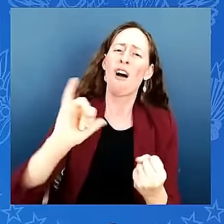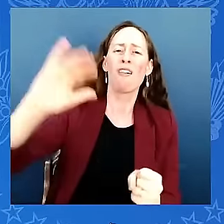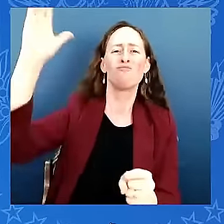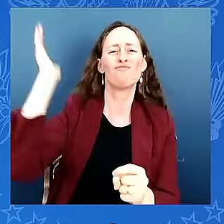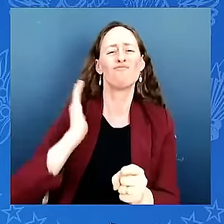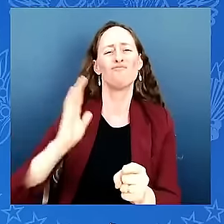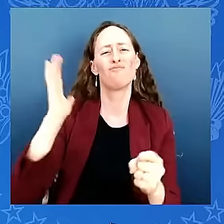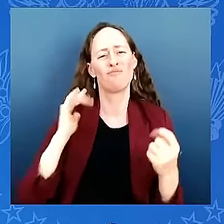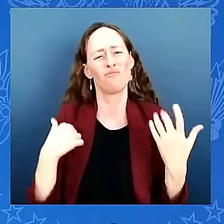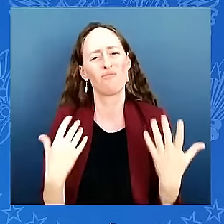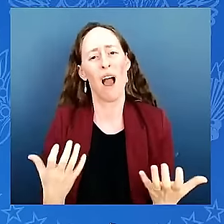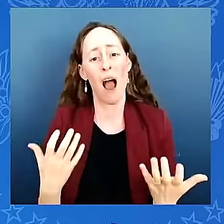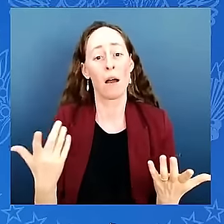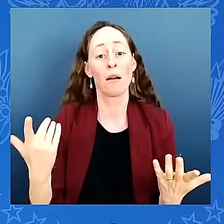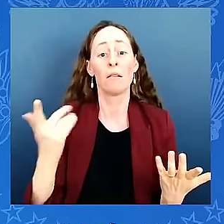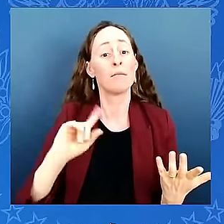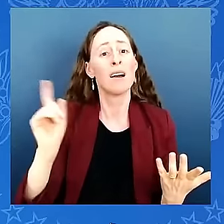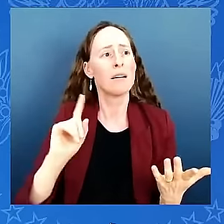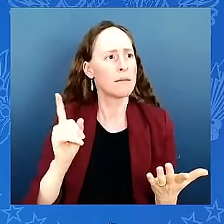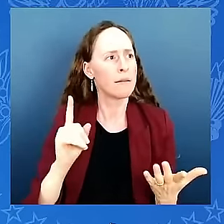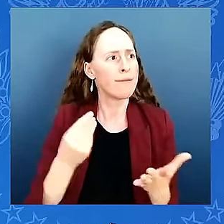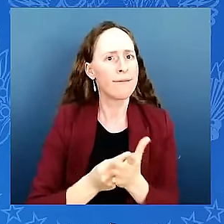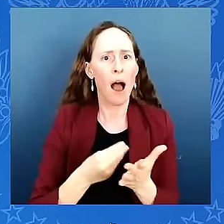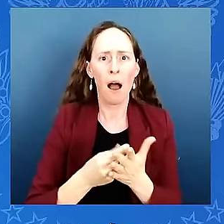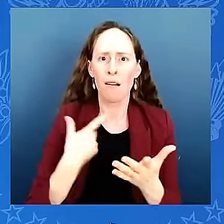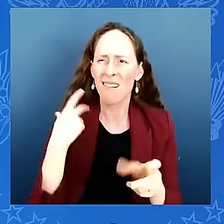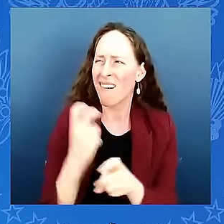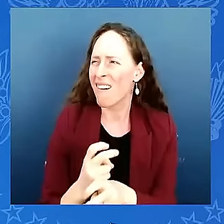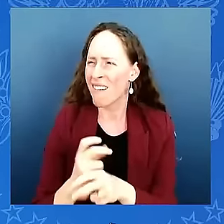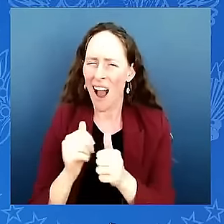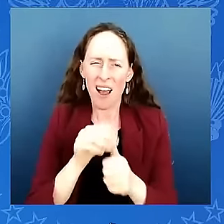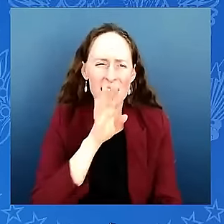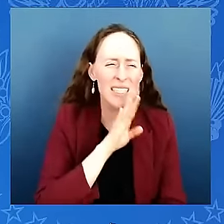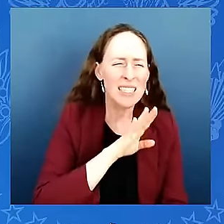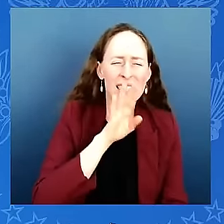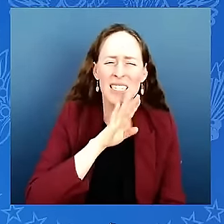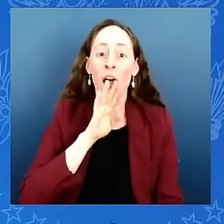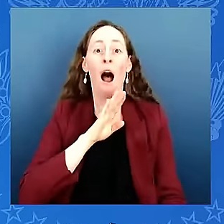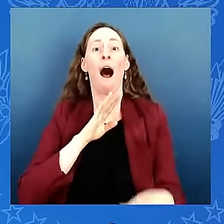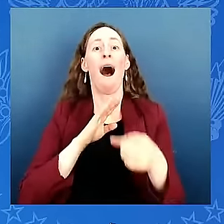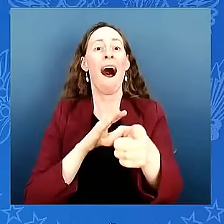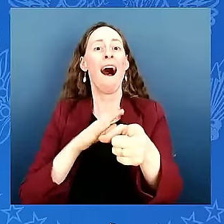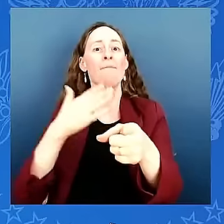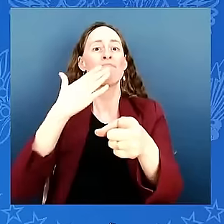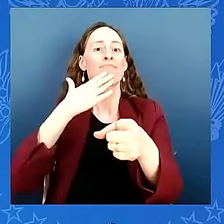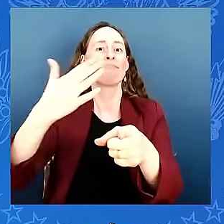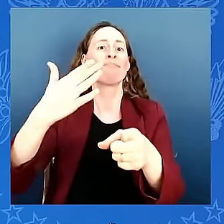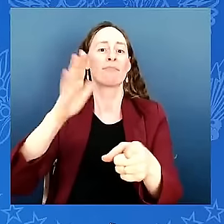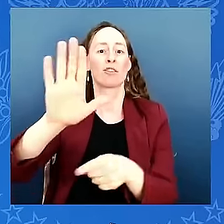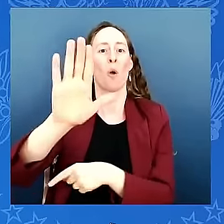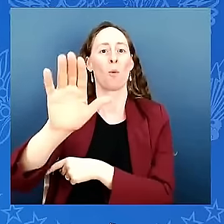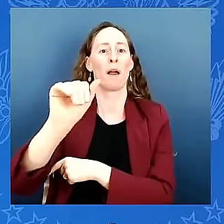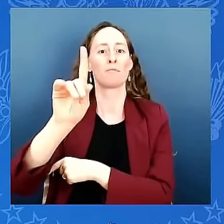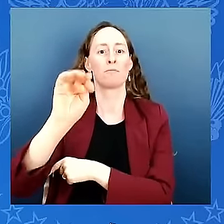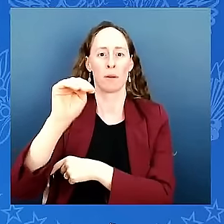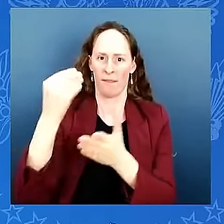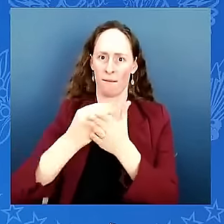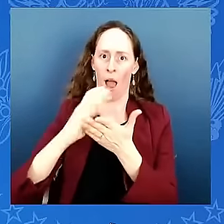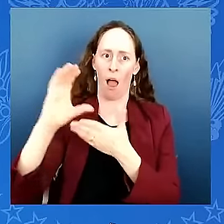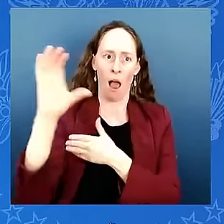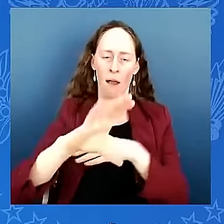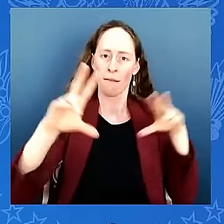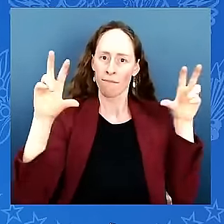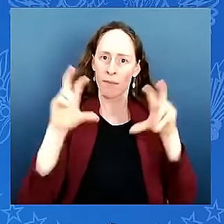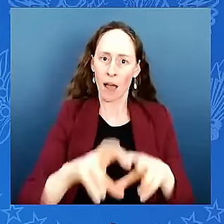administration or for their investment in the tiny town stitch project this dream will finally become